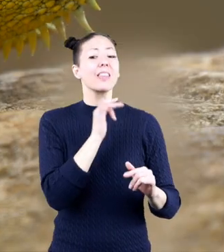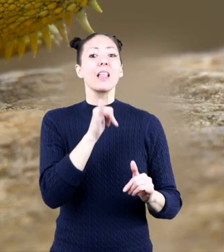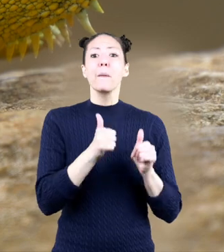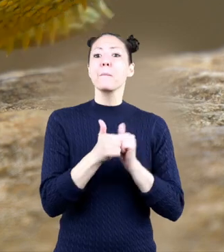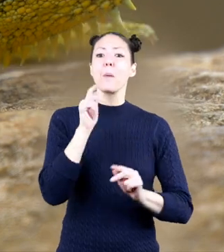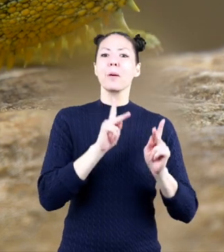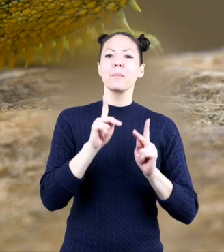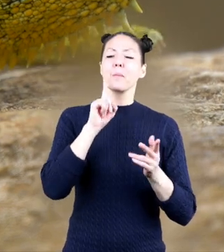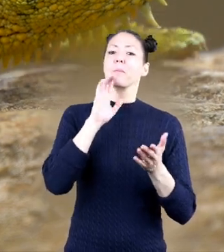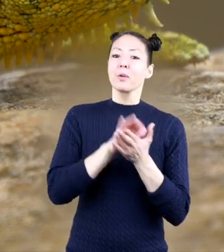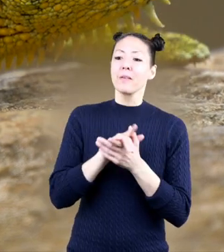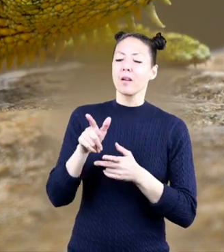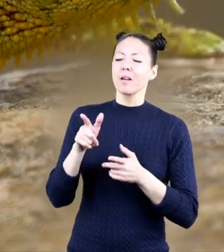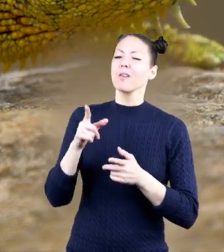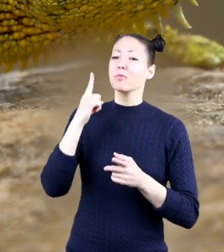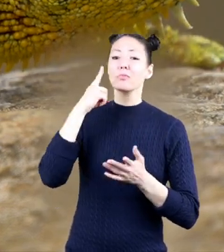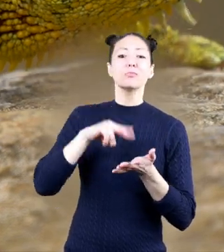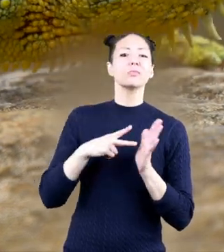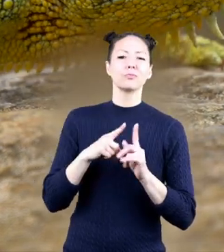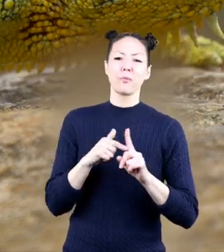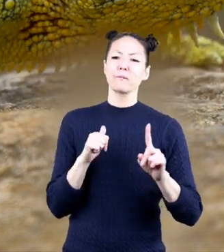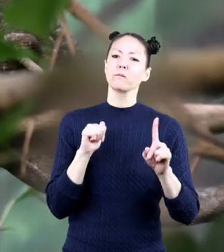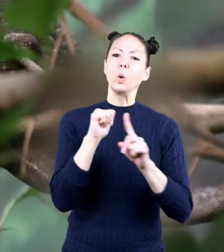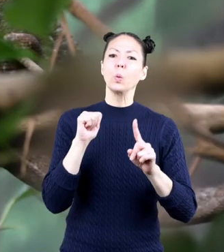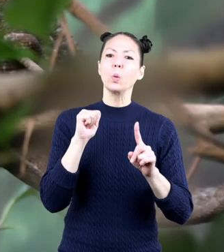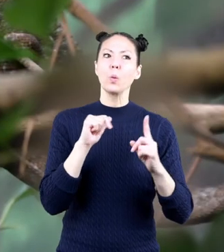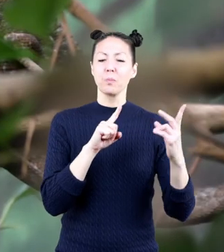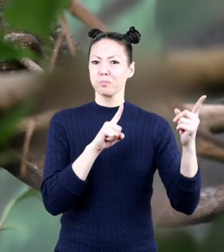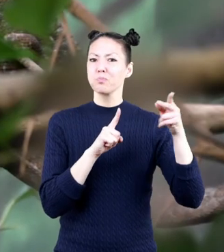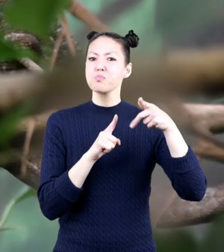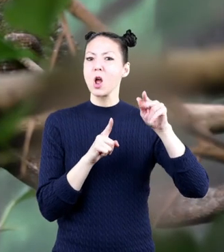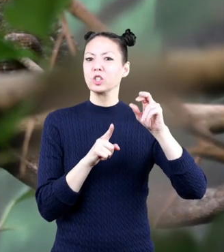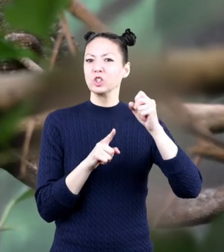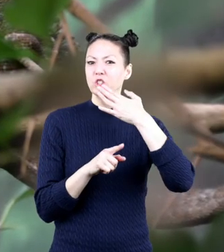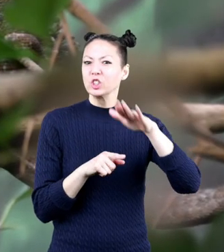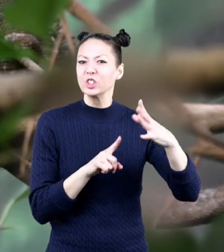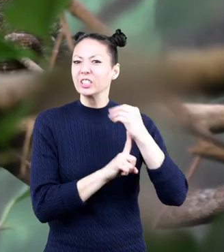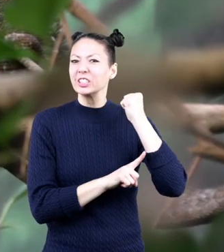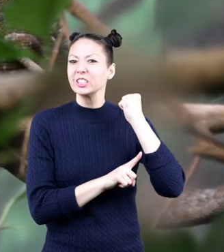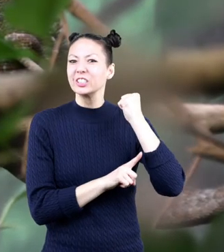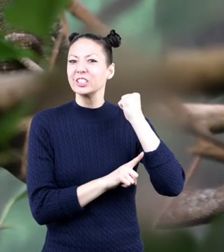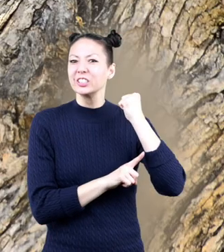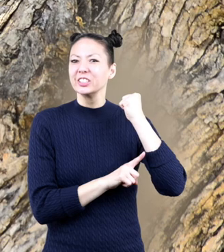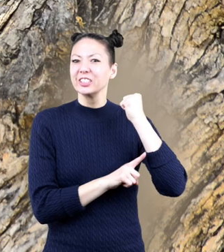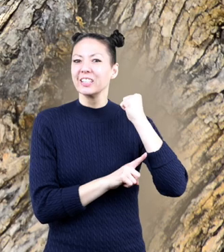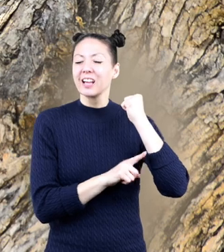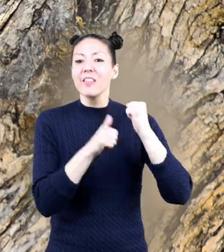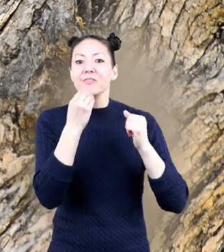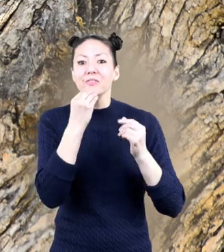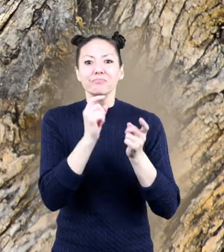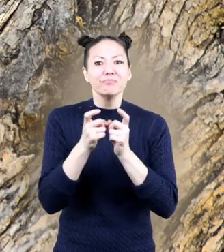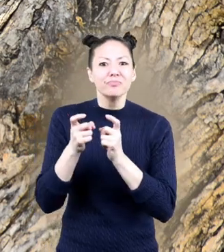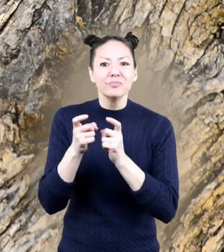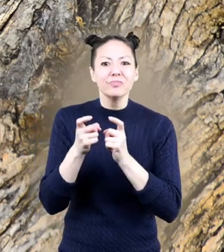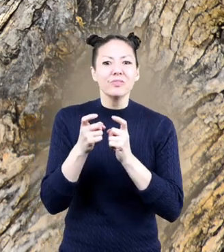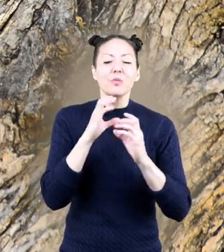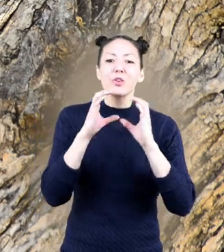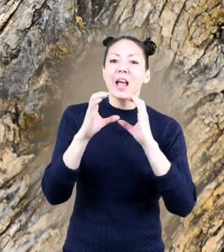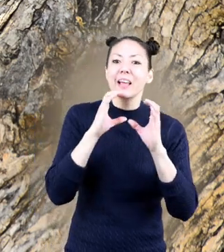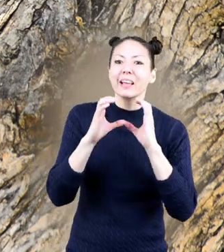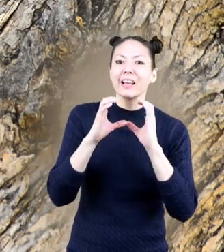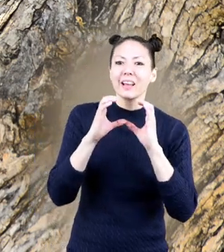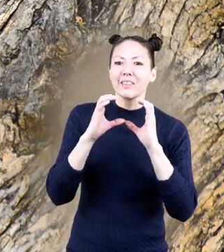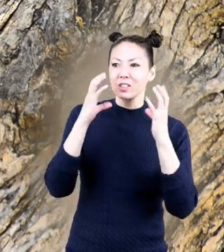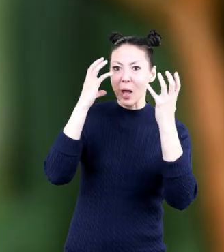Most people believe that it's to fool predators. But in fact, the color change is used to communicate to other